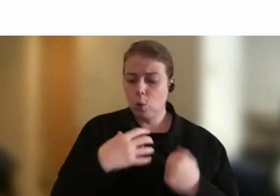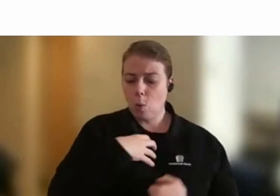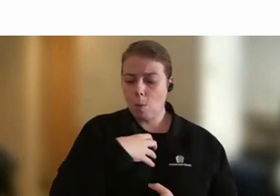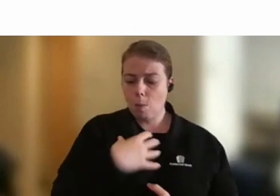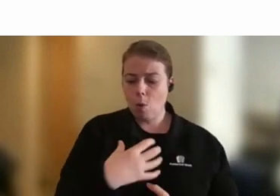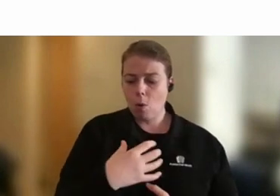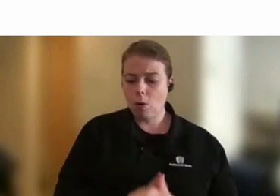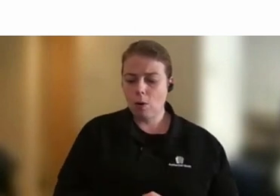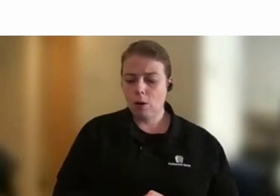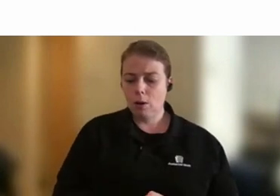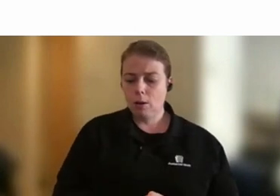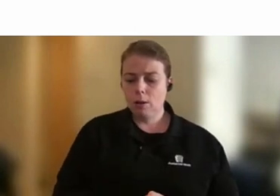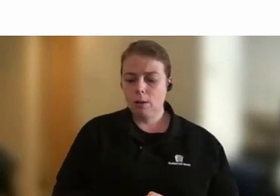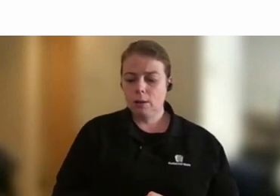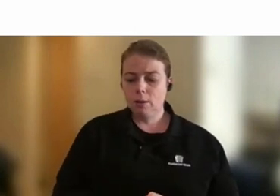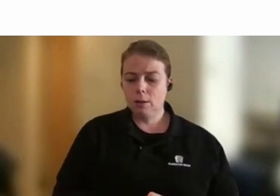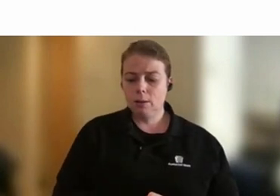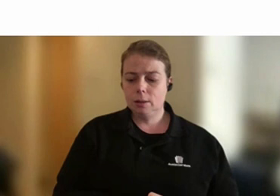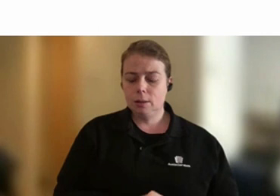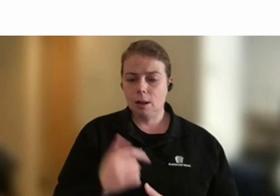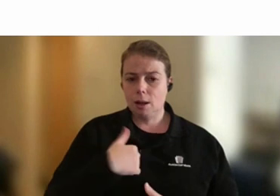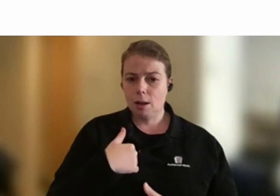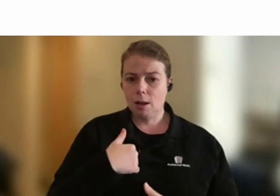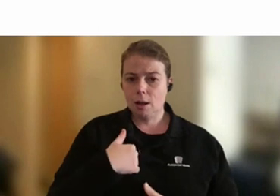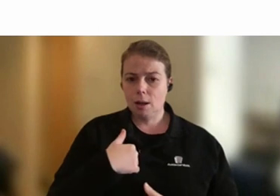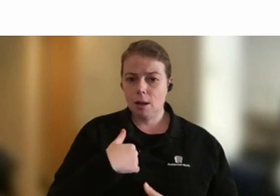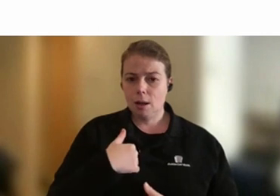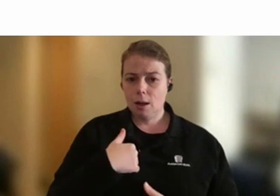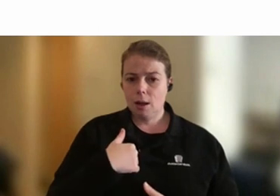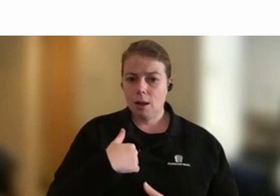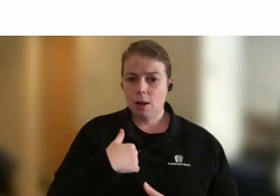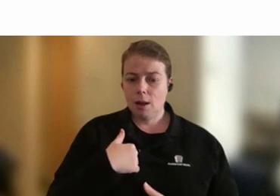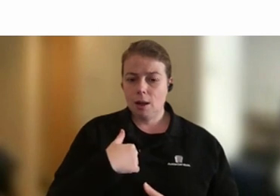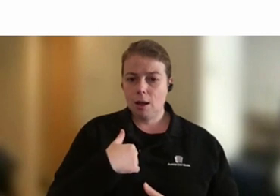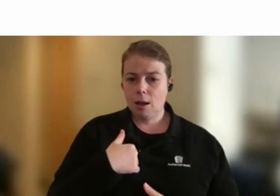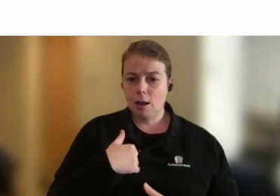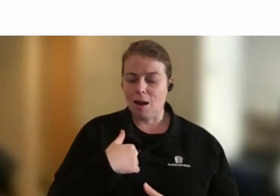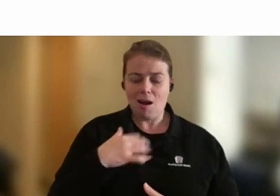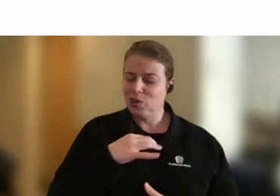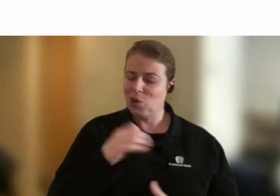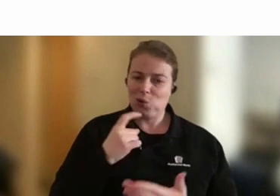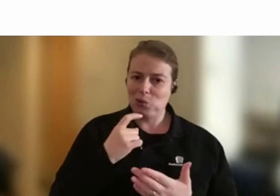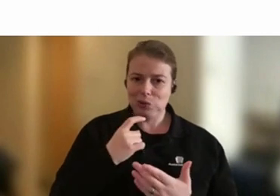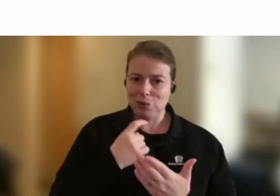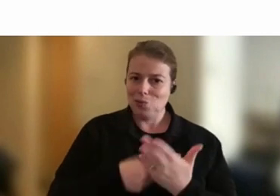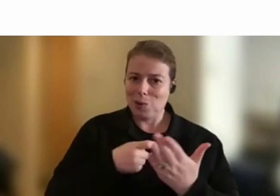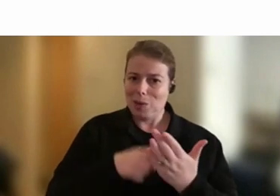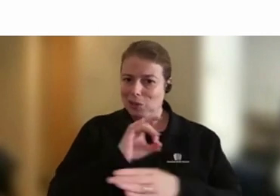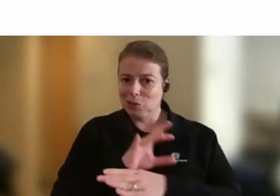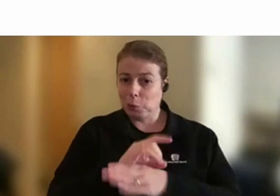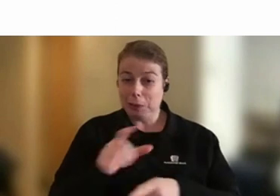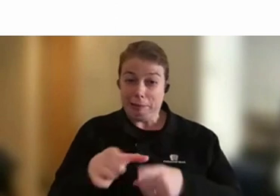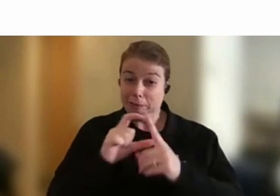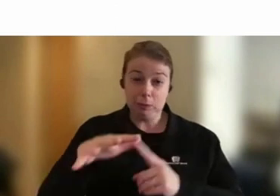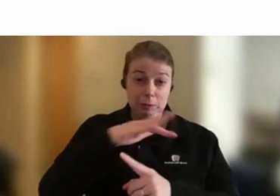I do want to say, I don't necessarily recommend consulting. It's a pretty tough environment, right?